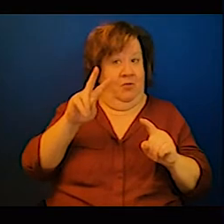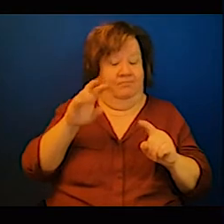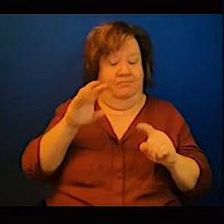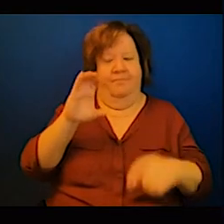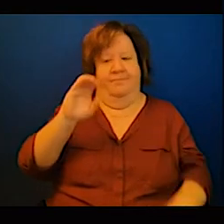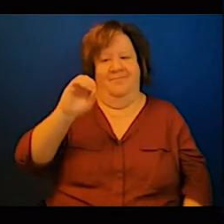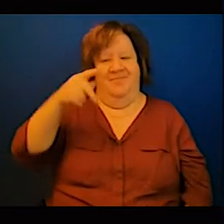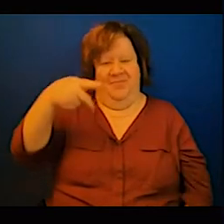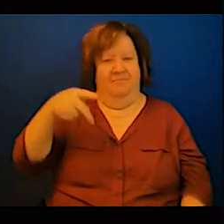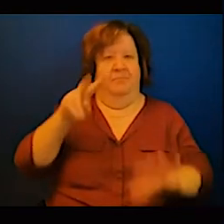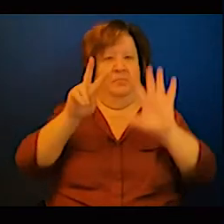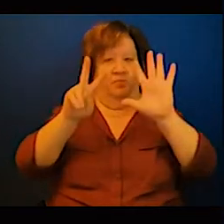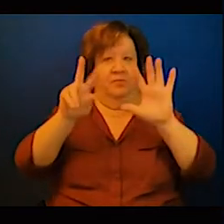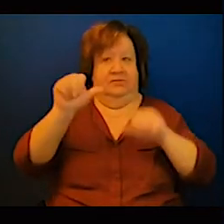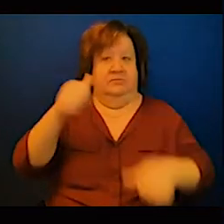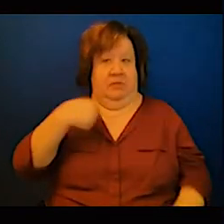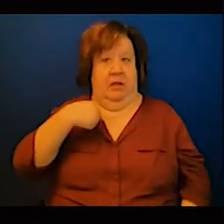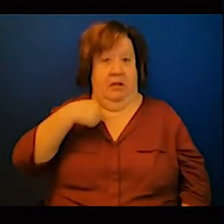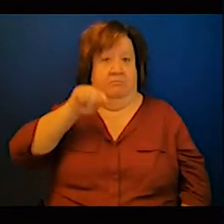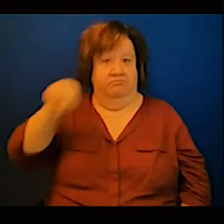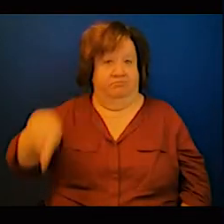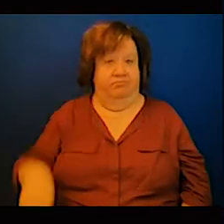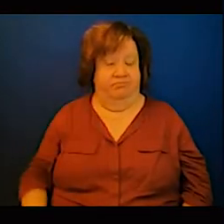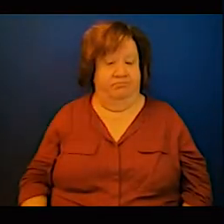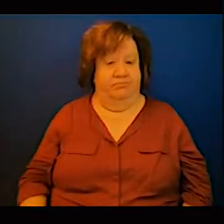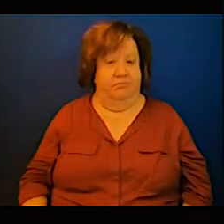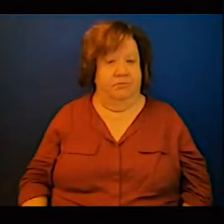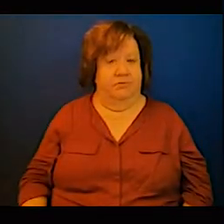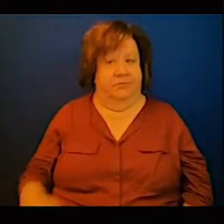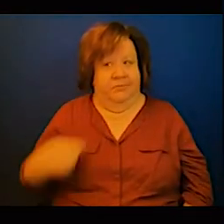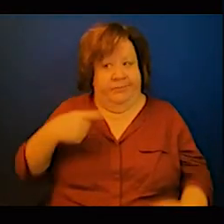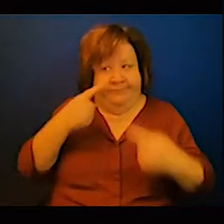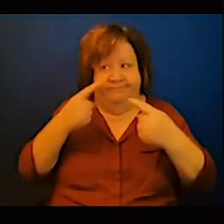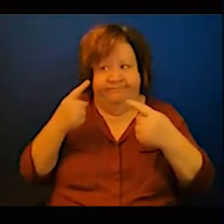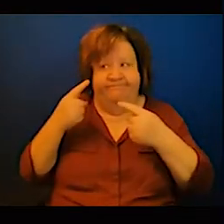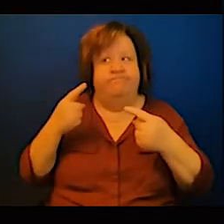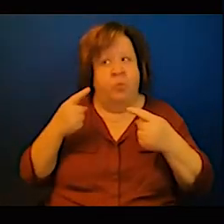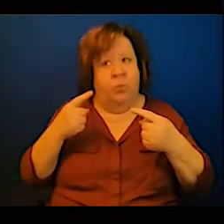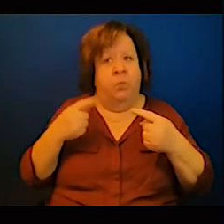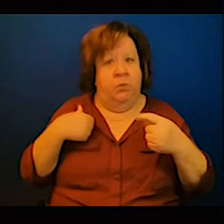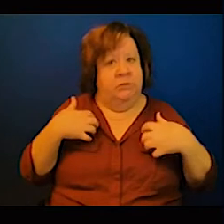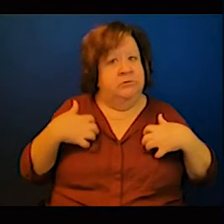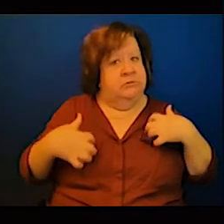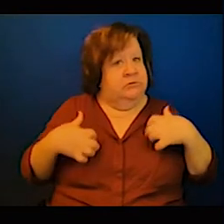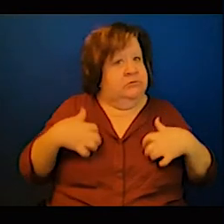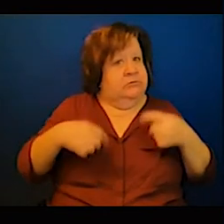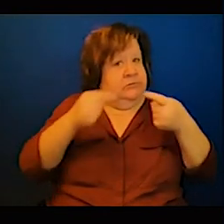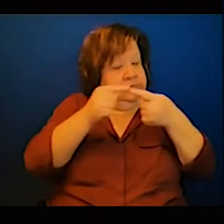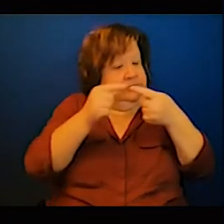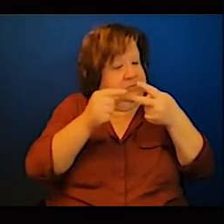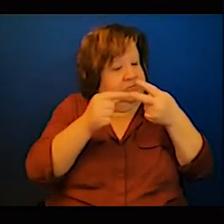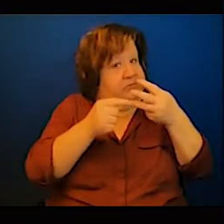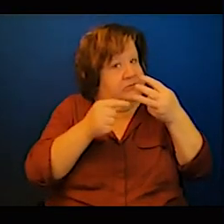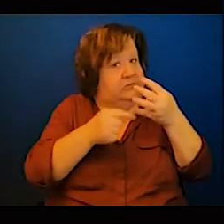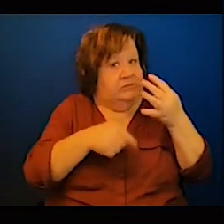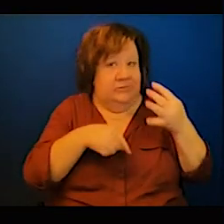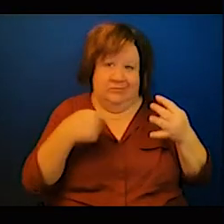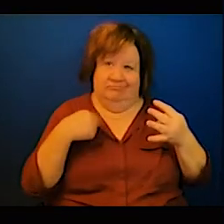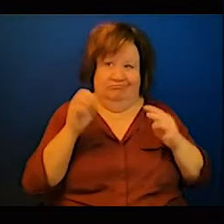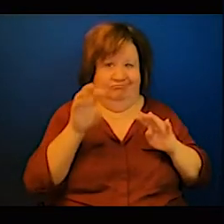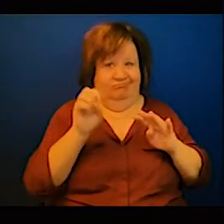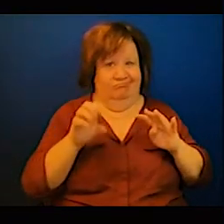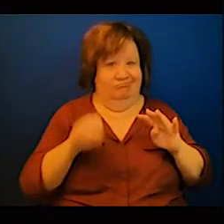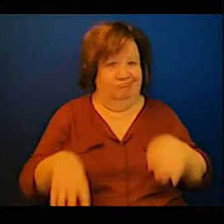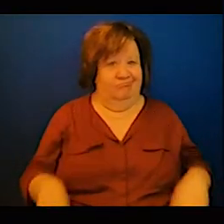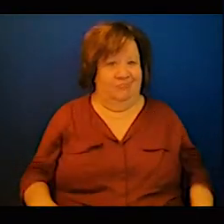from African countries during, uh, the COP discussions. This is, this is really excellent. Uh, both,